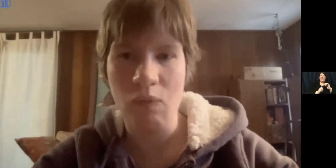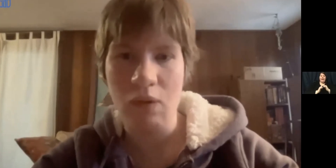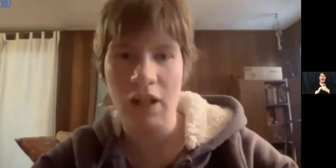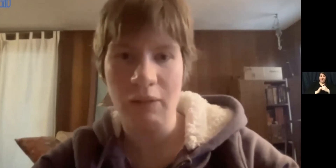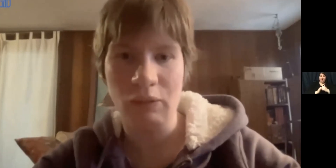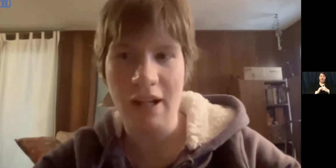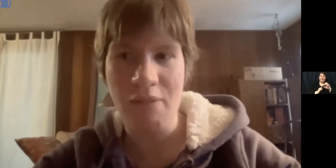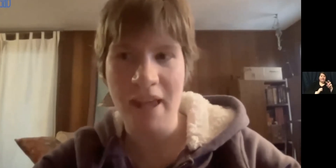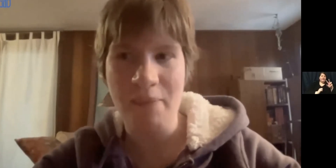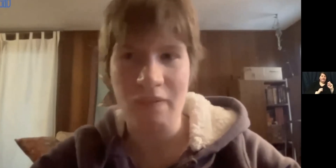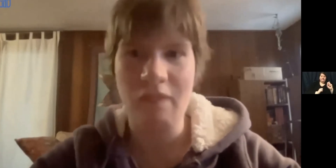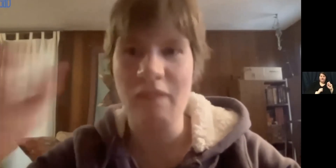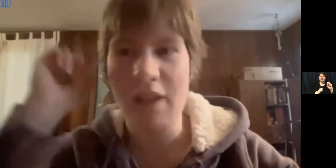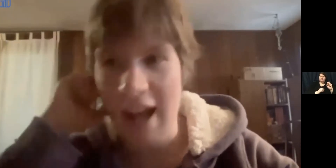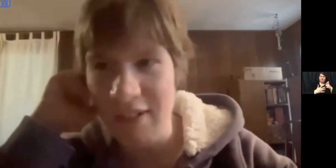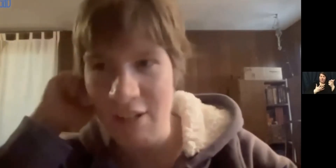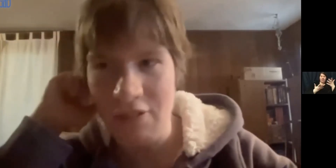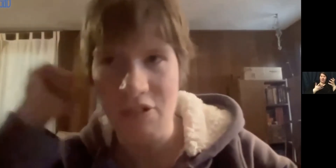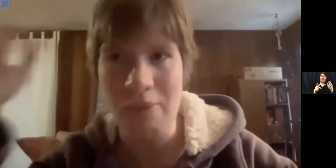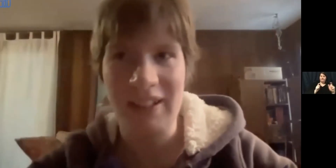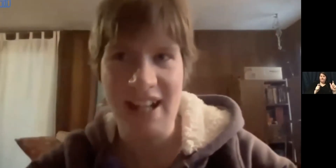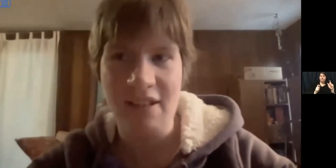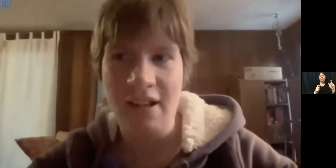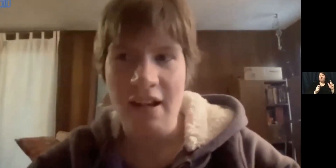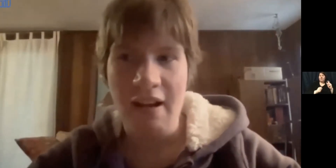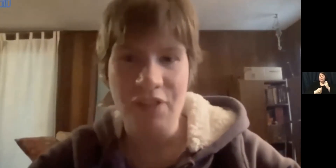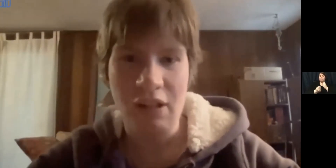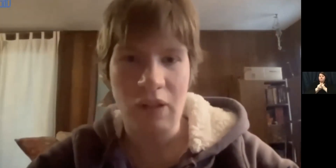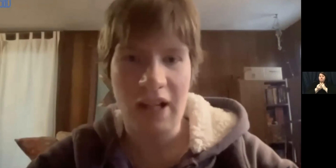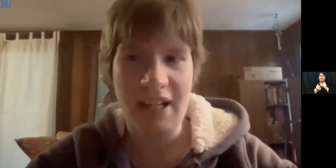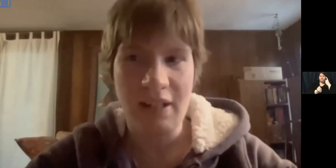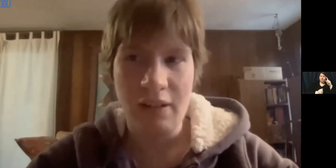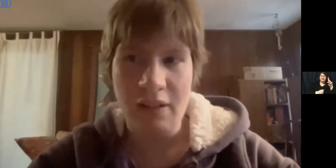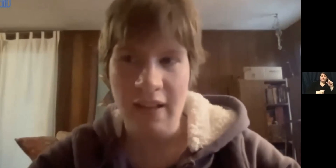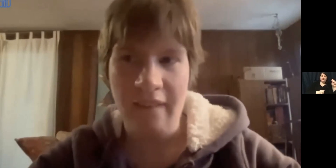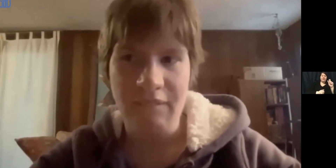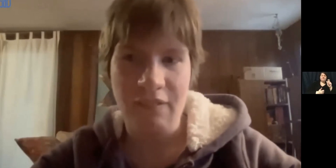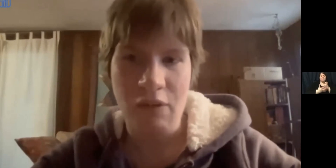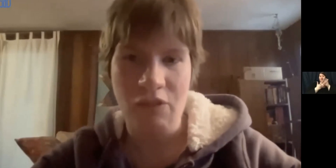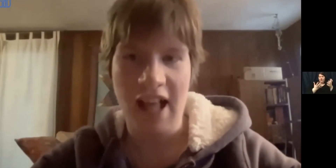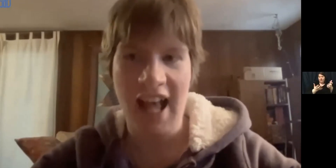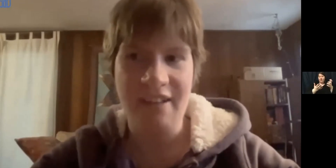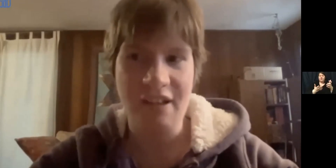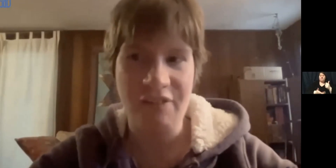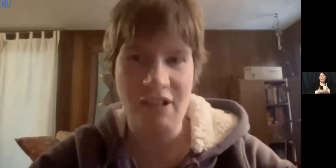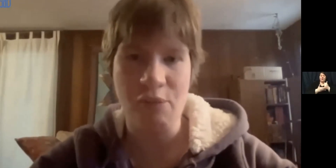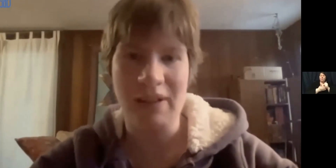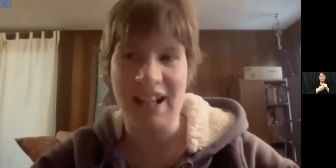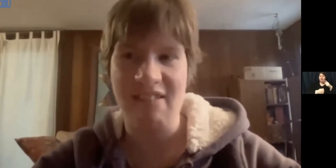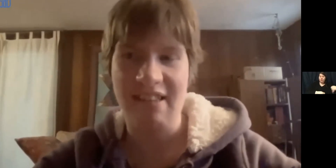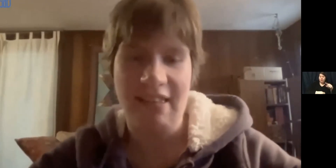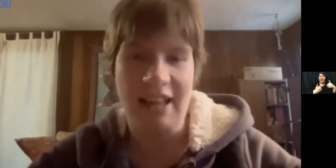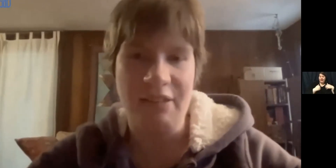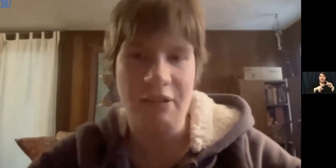though a lot of people, advocates with disabilities have done a lot to help with those that had different